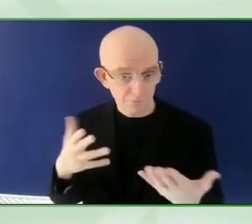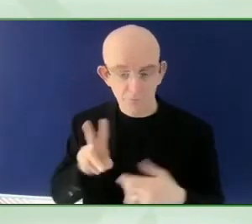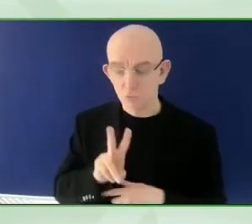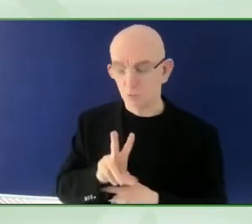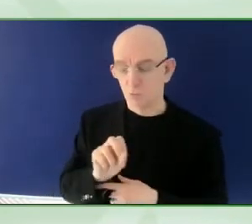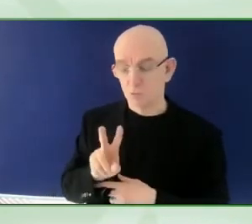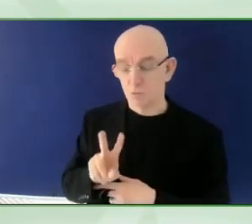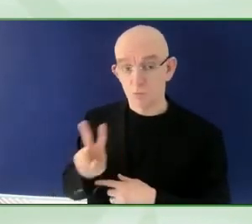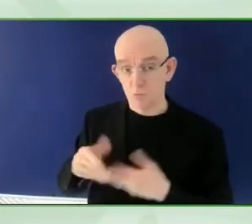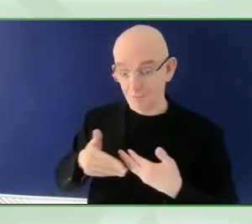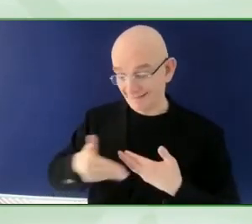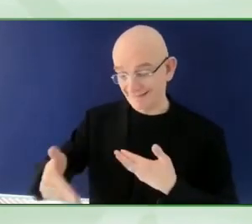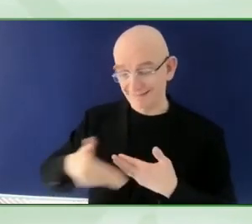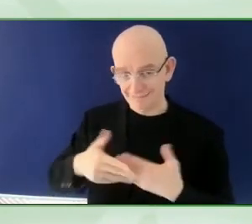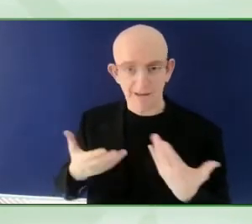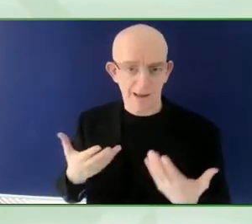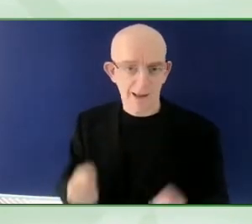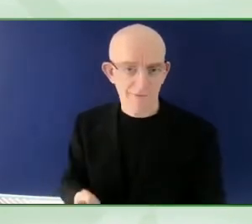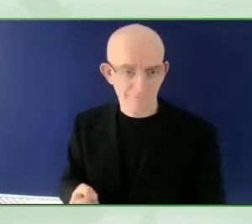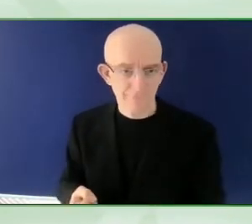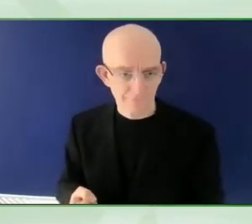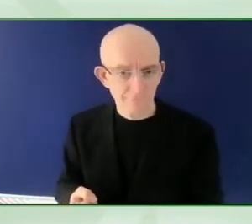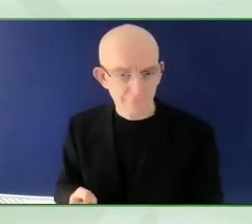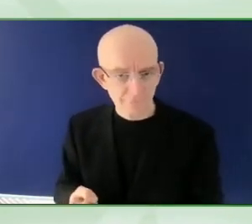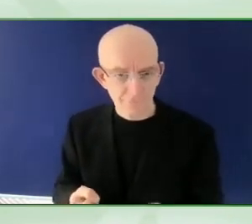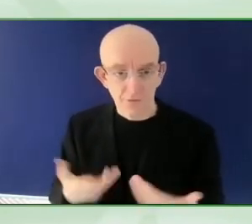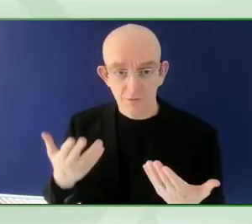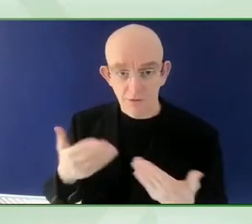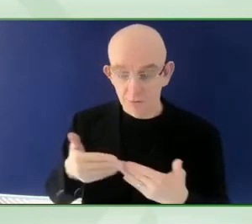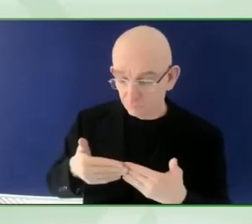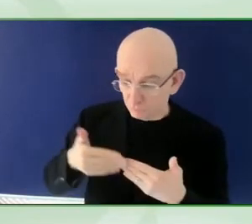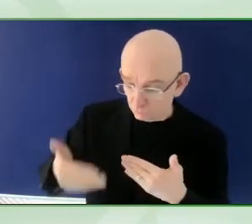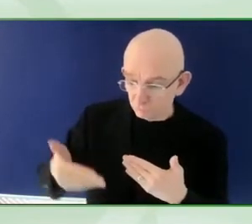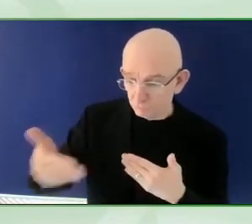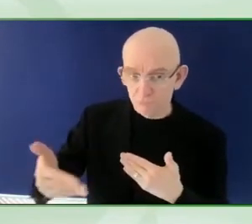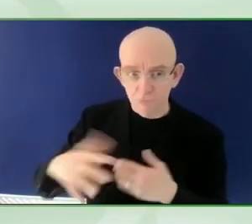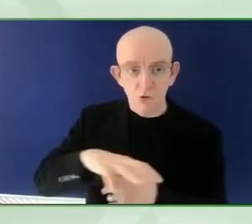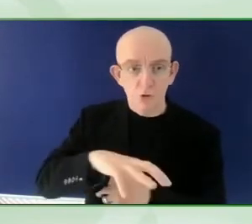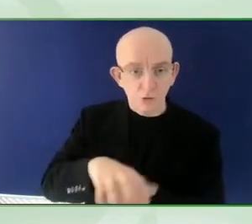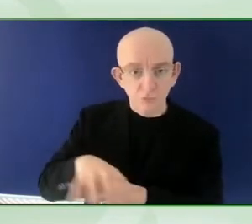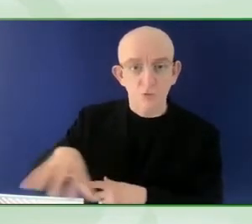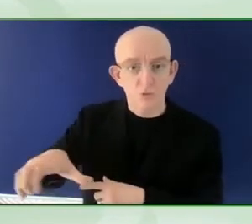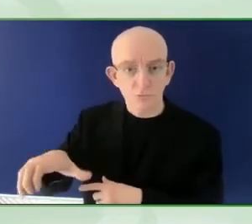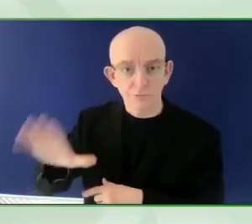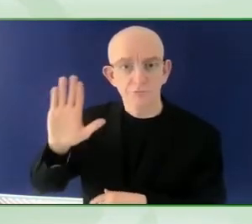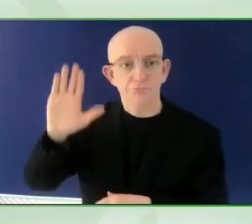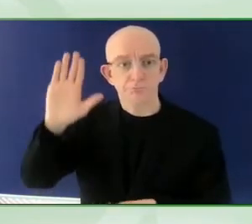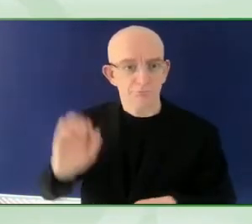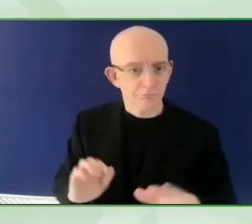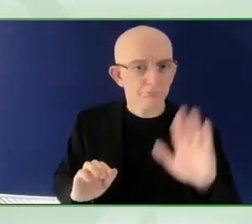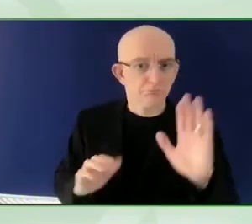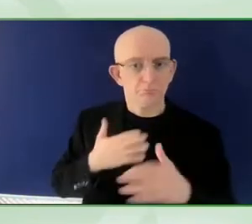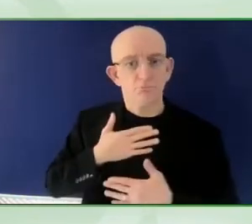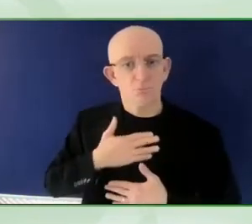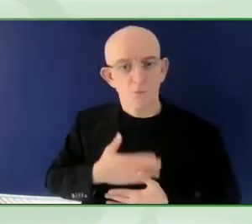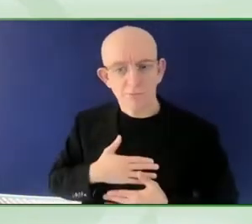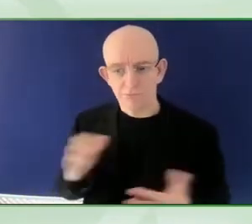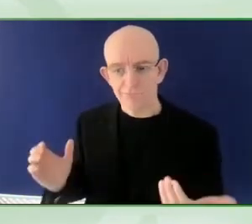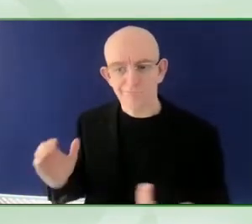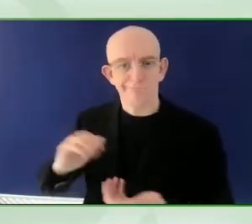-host, but actually looking at the commitments and see how we all can contribute in the implementation of those commitments.